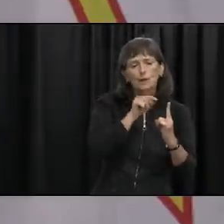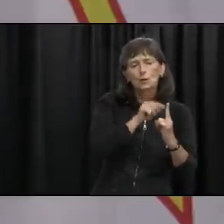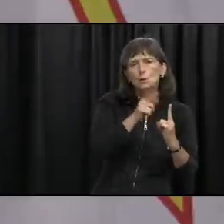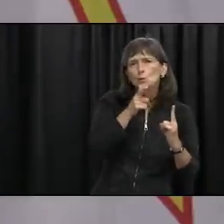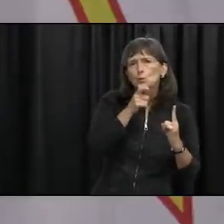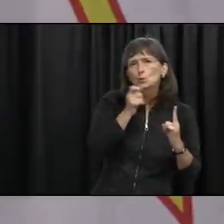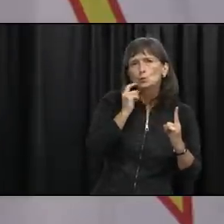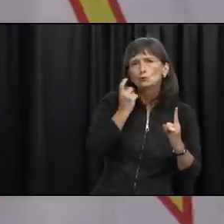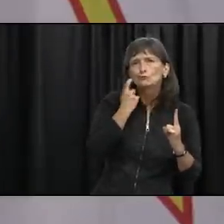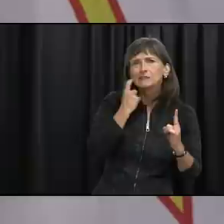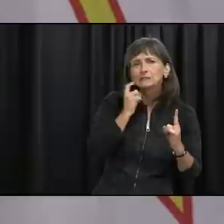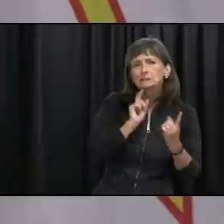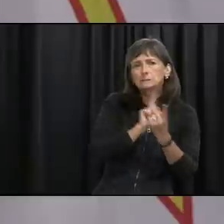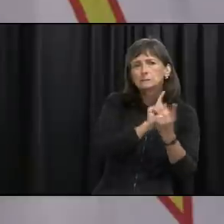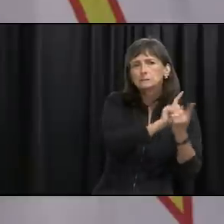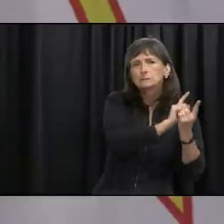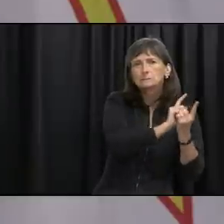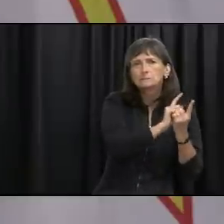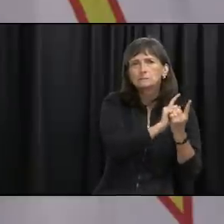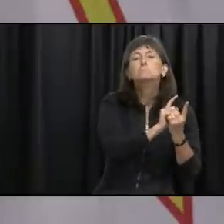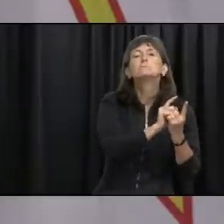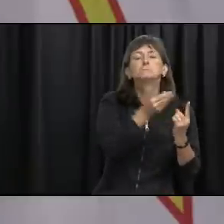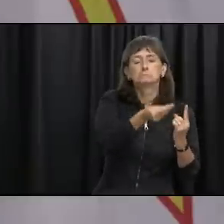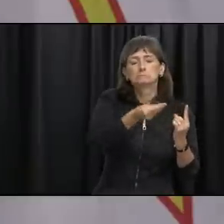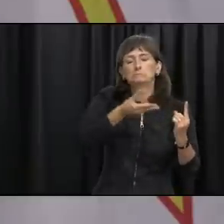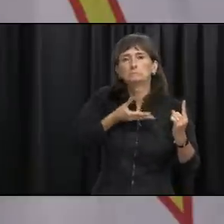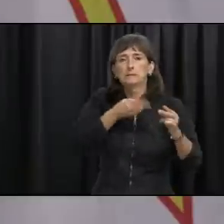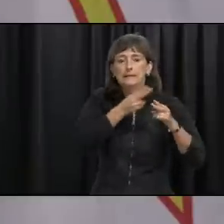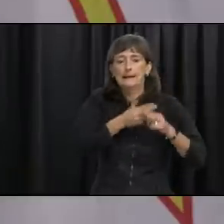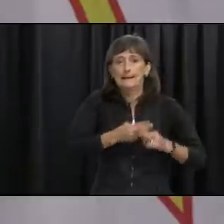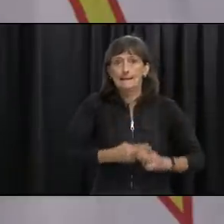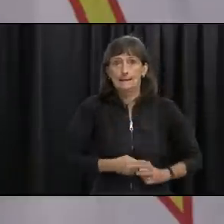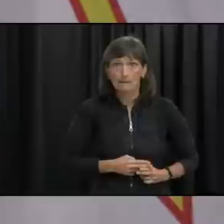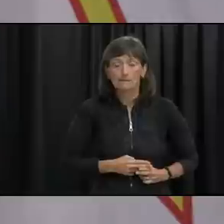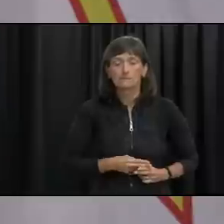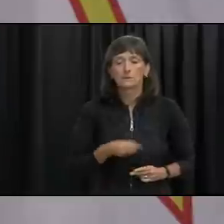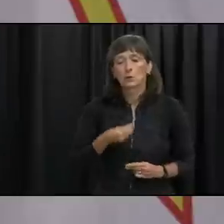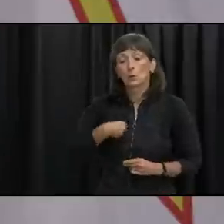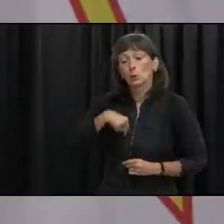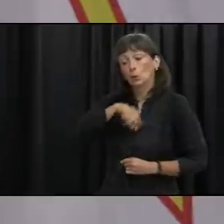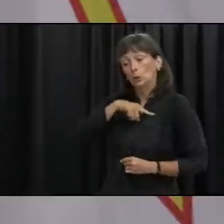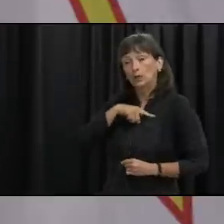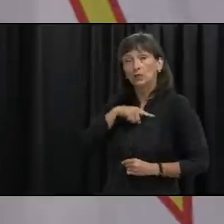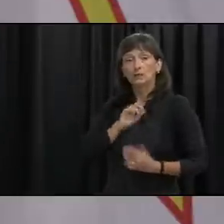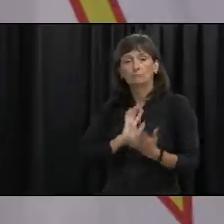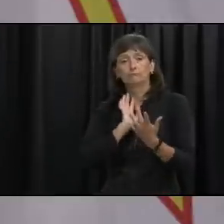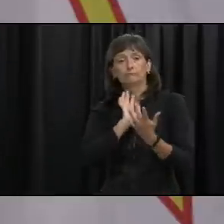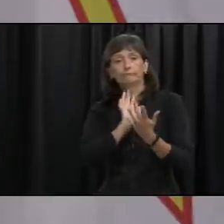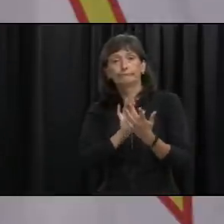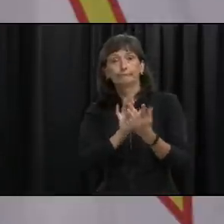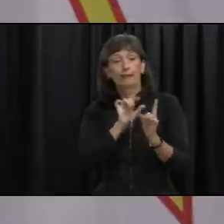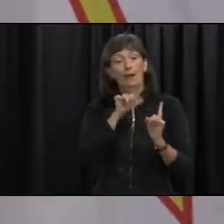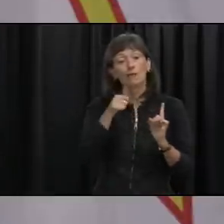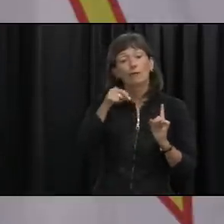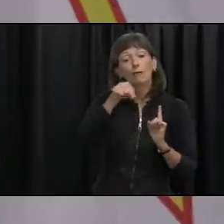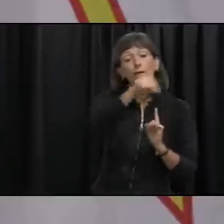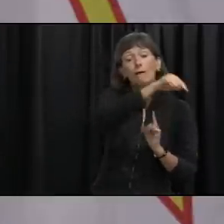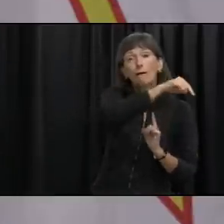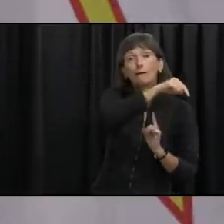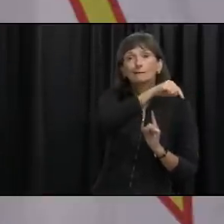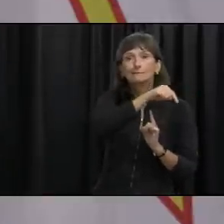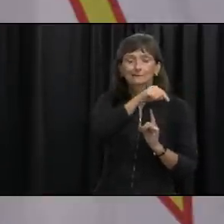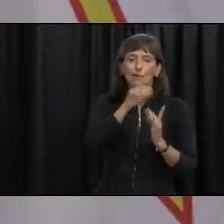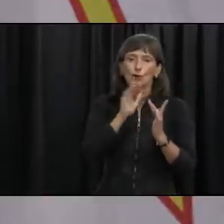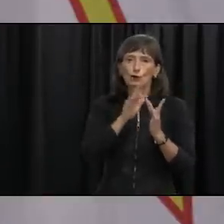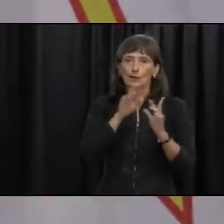very quickly and then what we proceed to do then is to contact those those people who we call